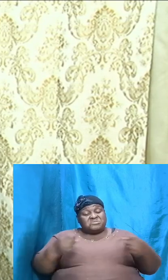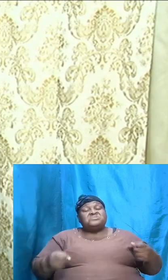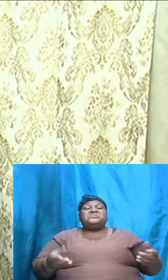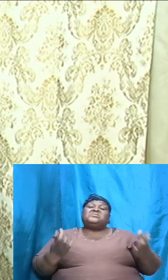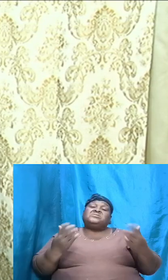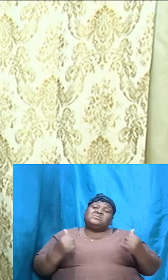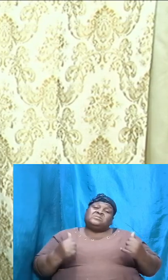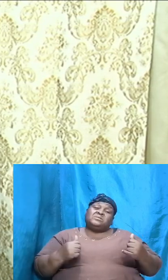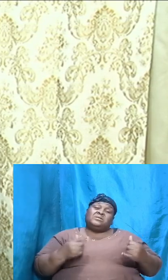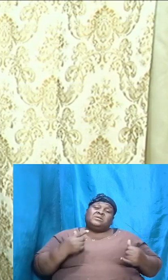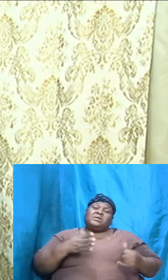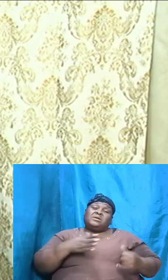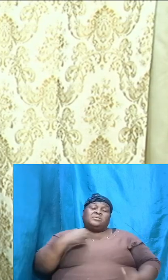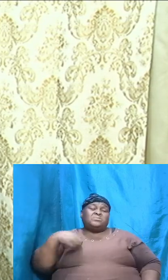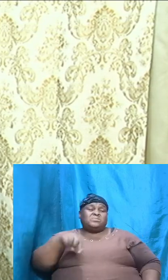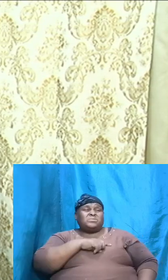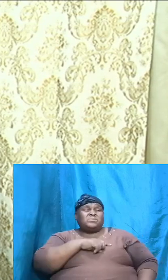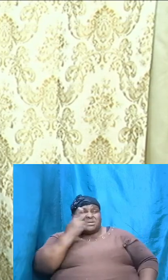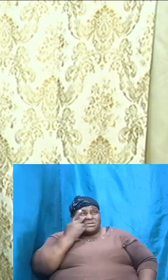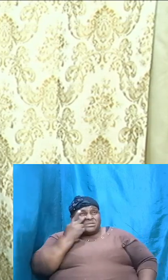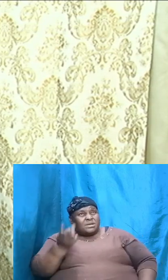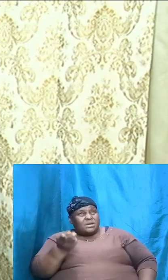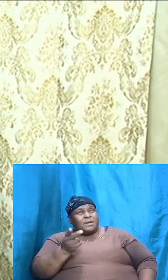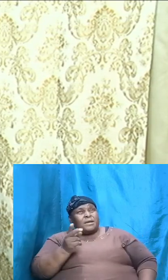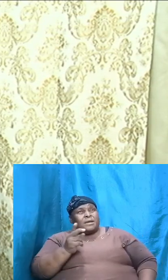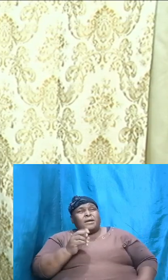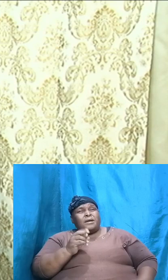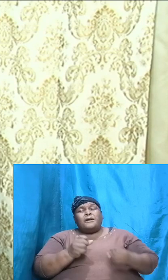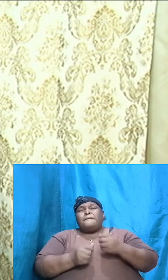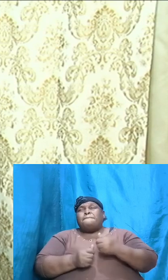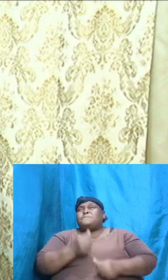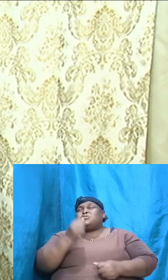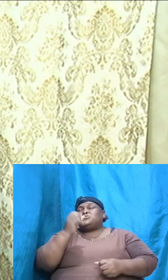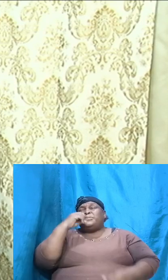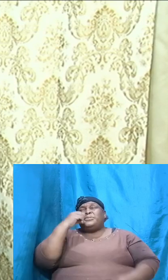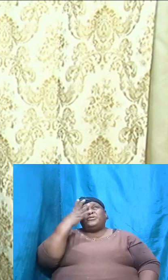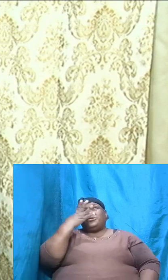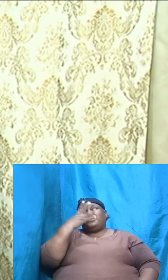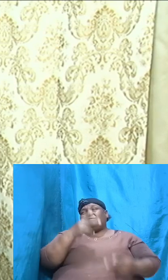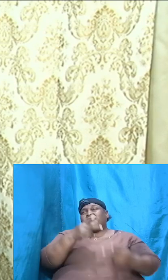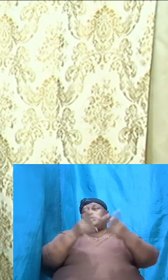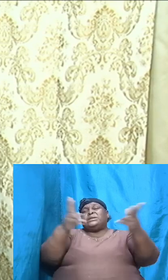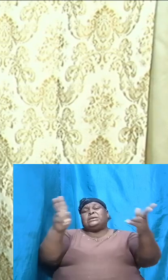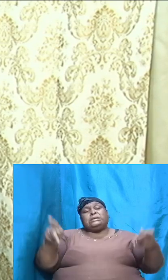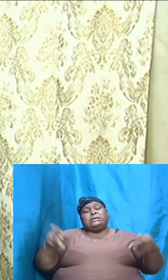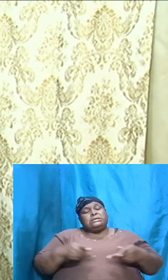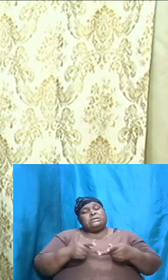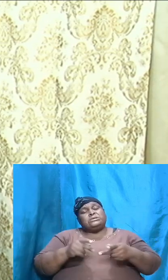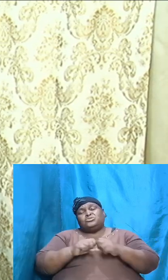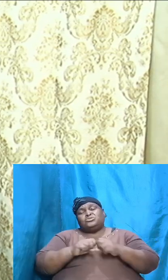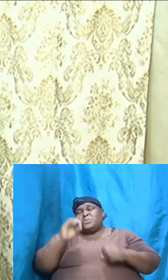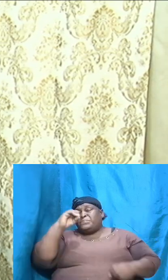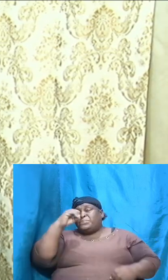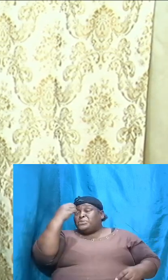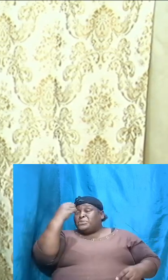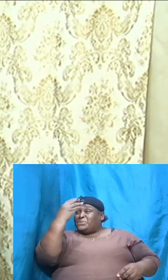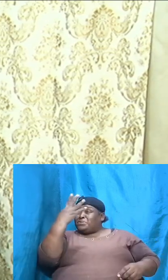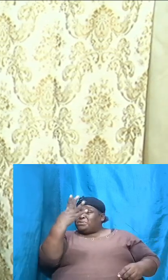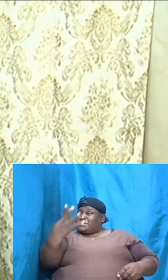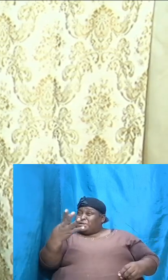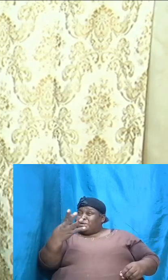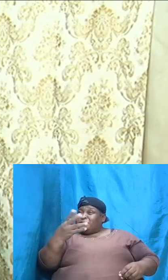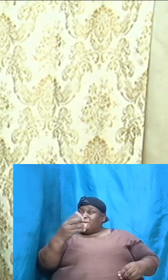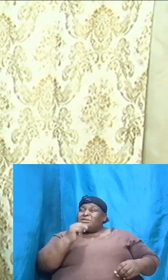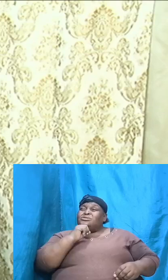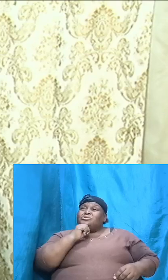and we saw that it was a most beautiful place. It was so beautiful, not only in